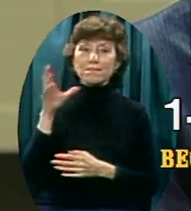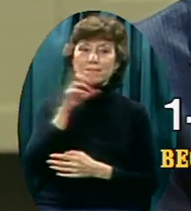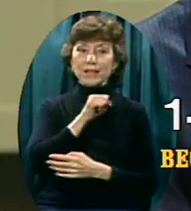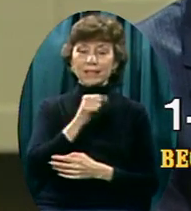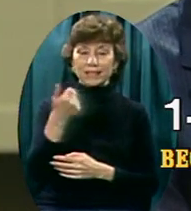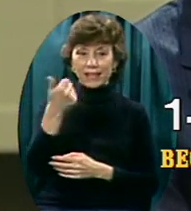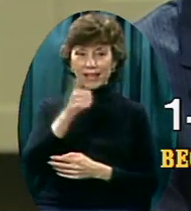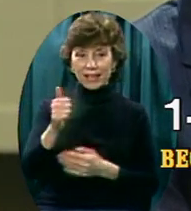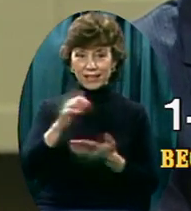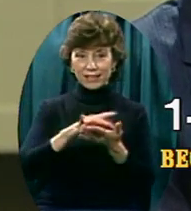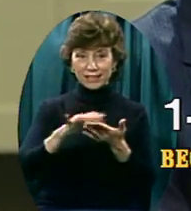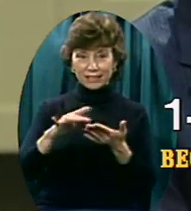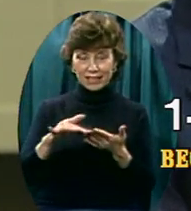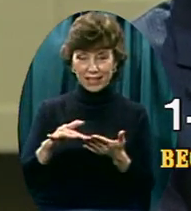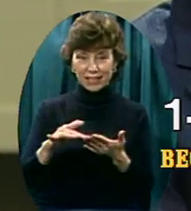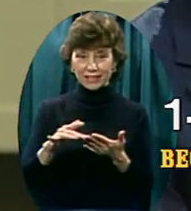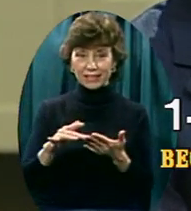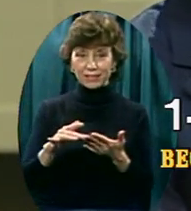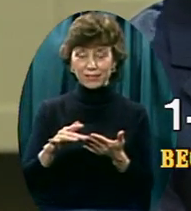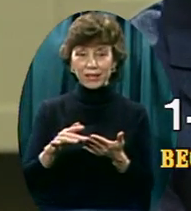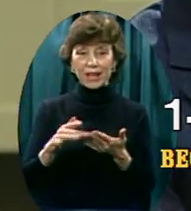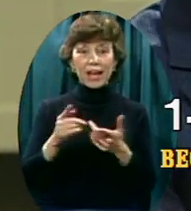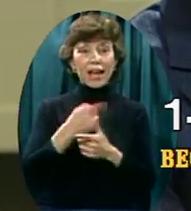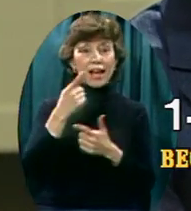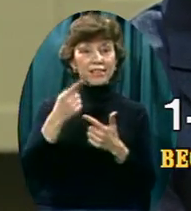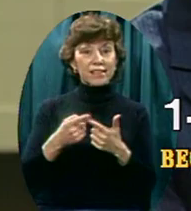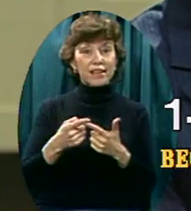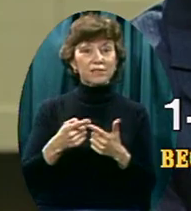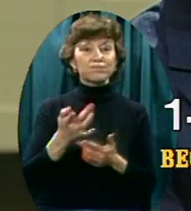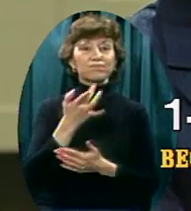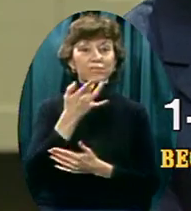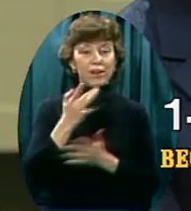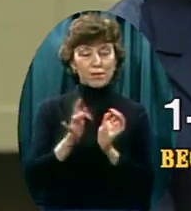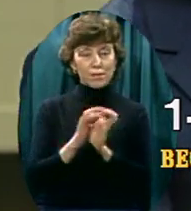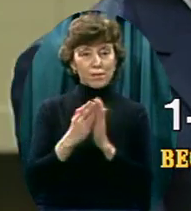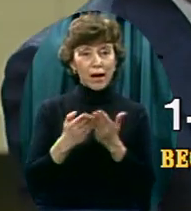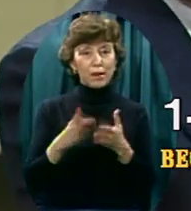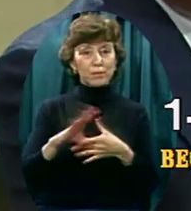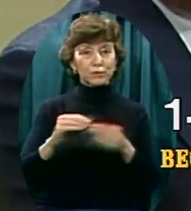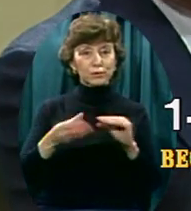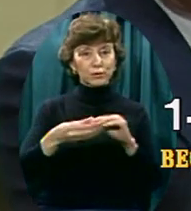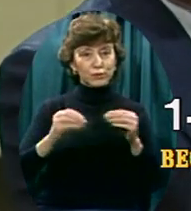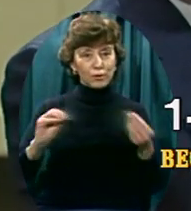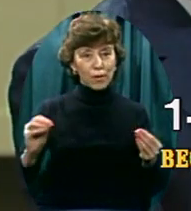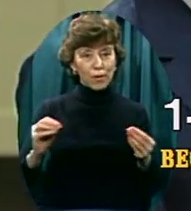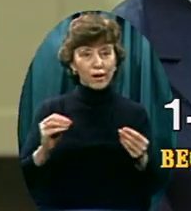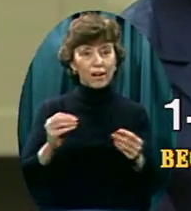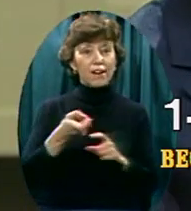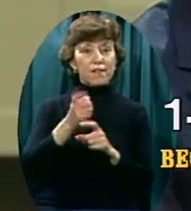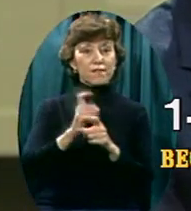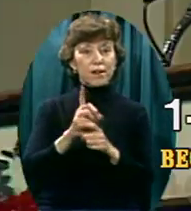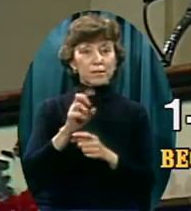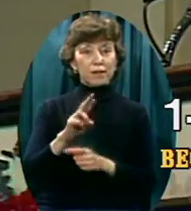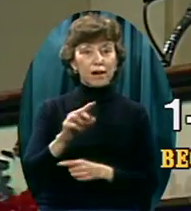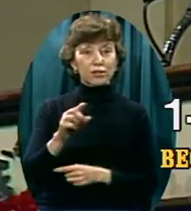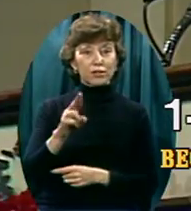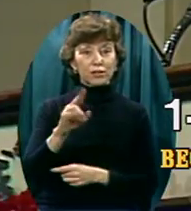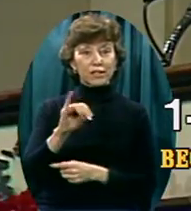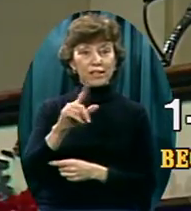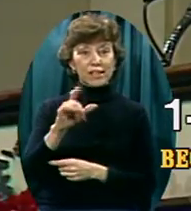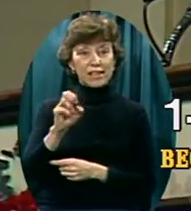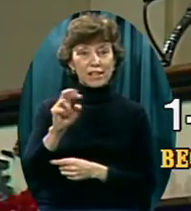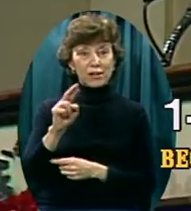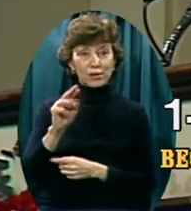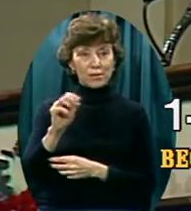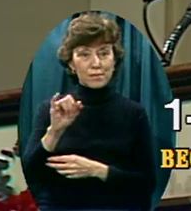known by most Christians. Here's my favorite Bible story by our president at Liberty Baptist College, Dr. Pierre Gillerman, the prayer